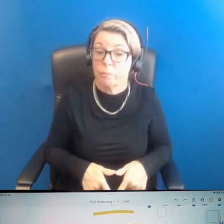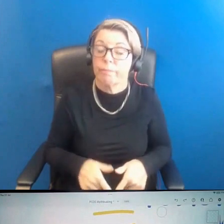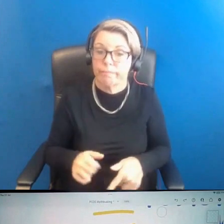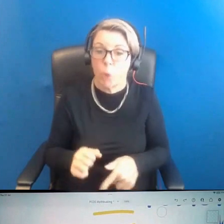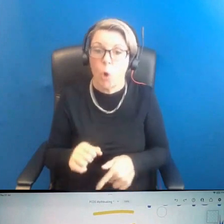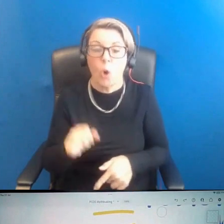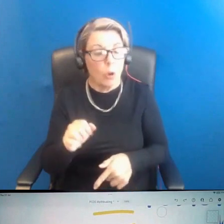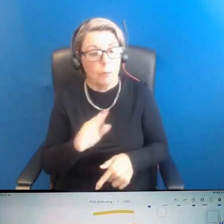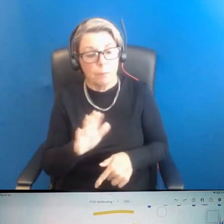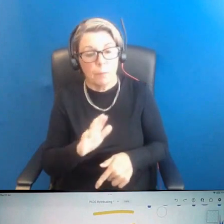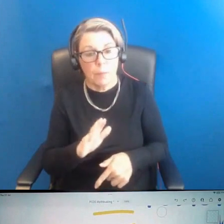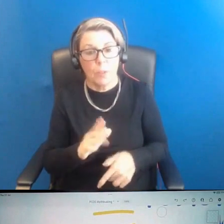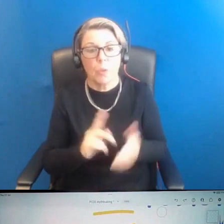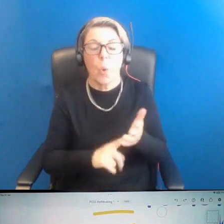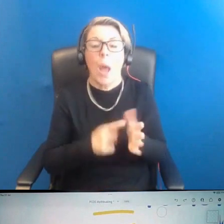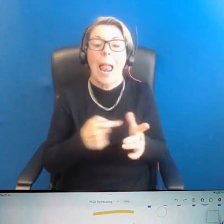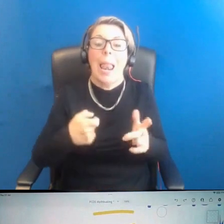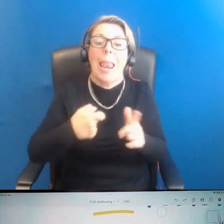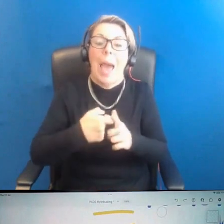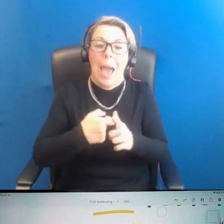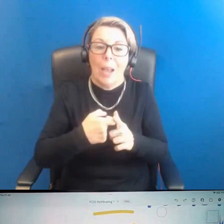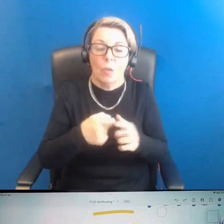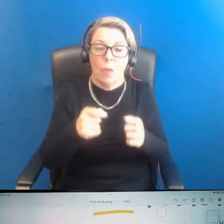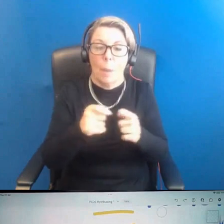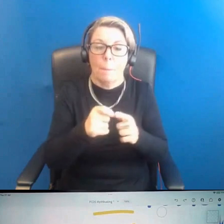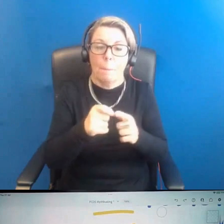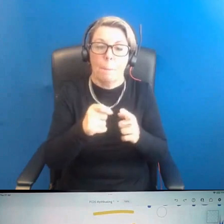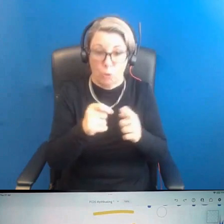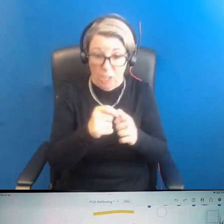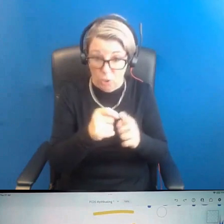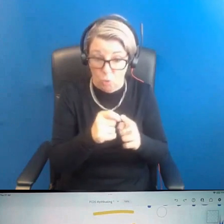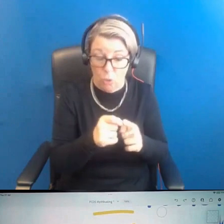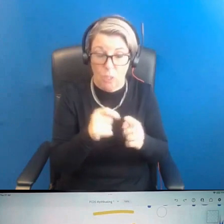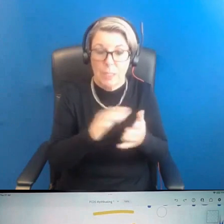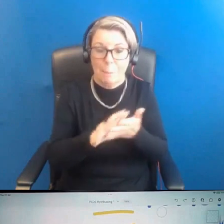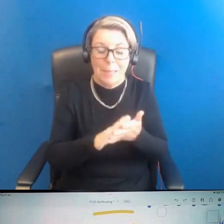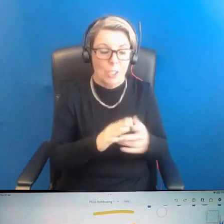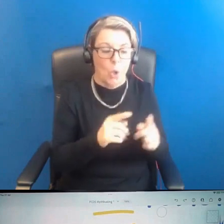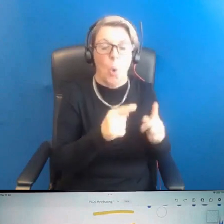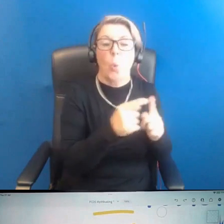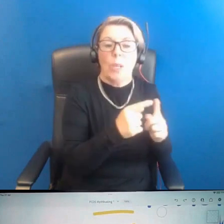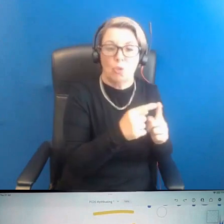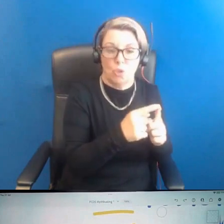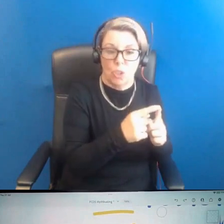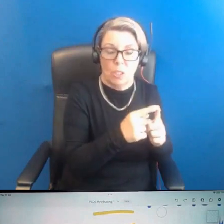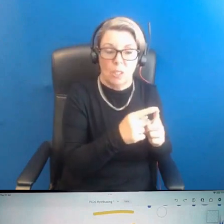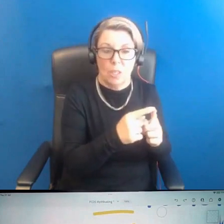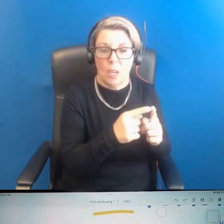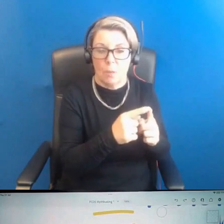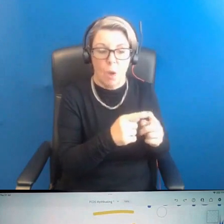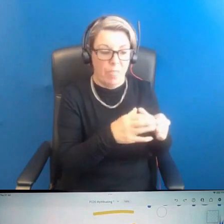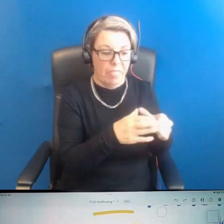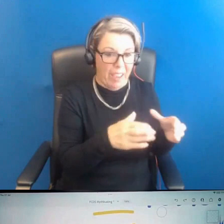in PCOS is a lack of progesterone. OK, and that means that the estrogen will thicken and thicken and thicken the lining of the womb.